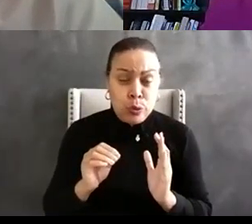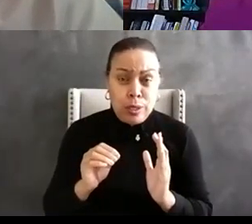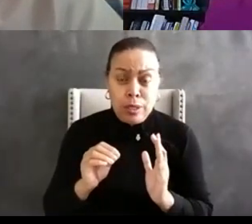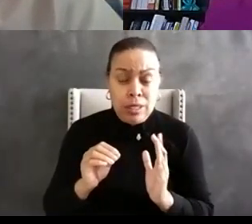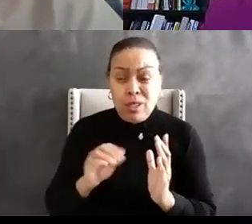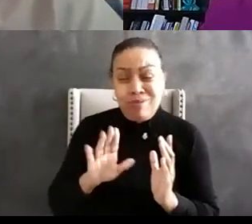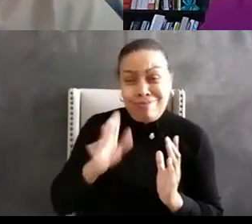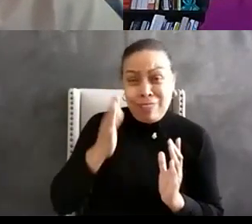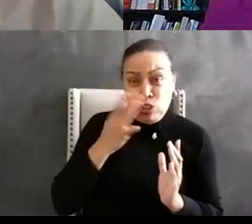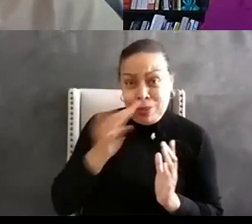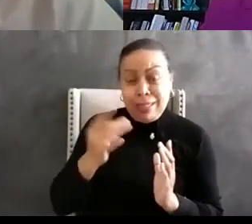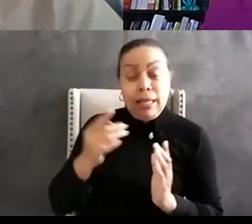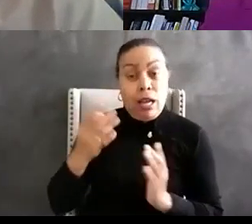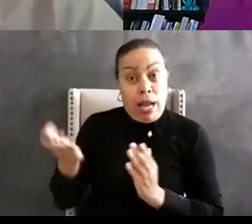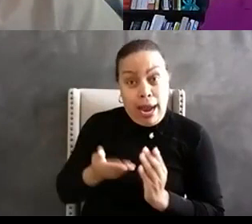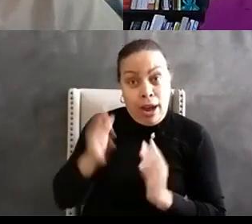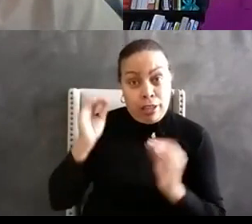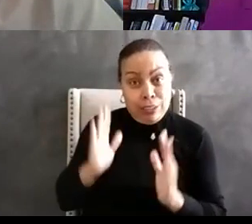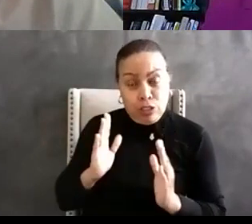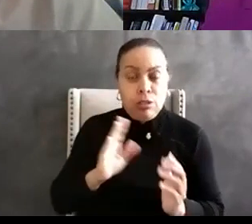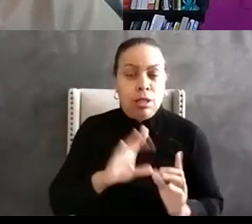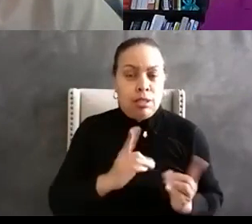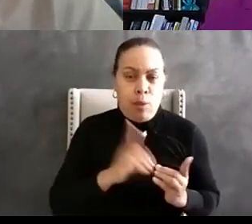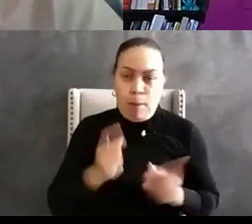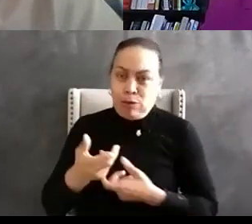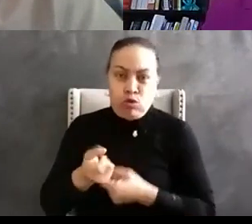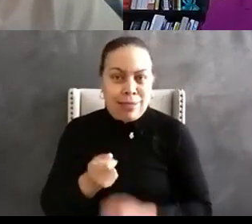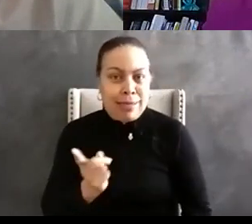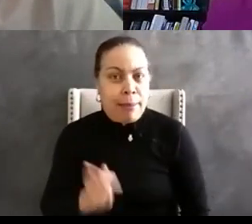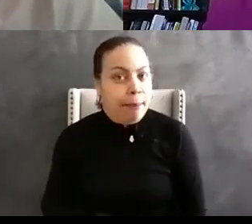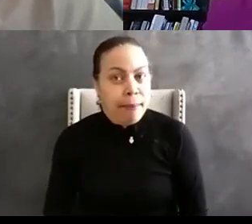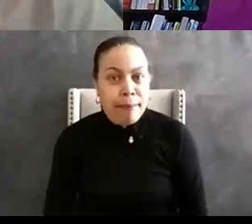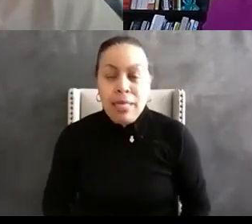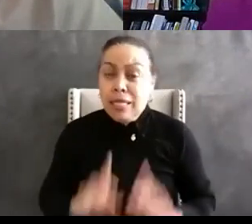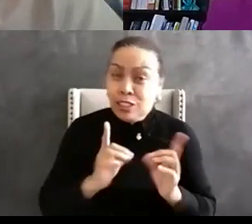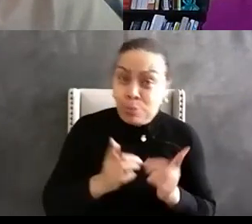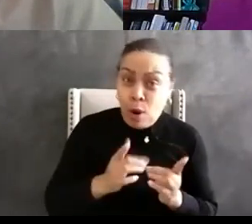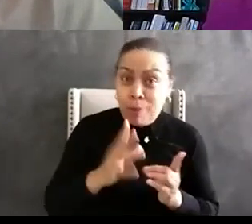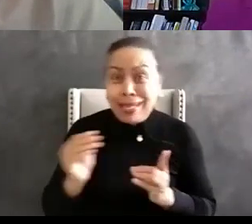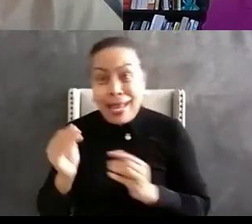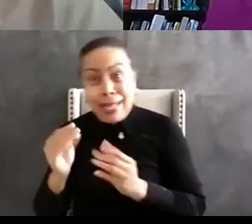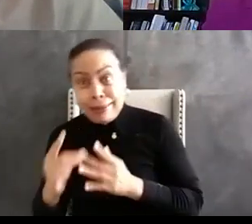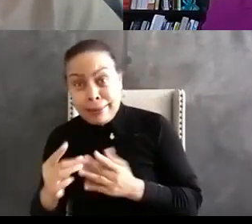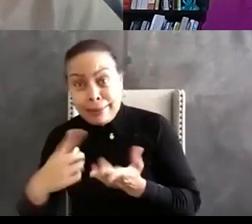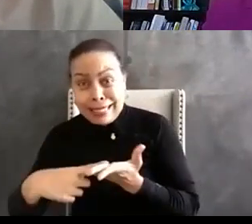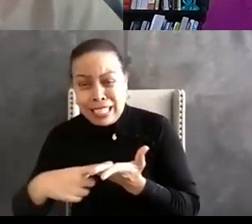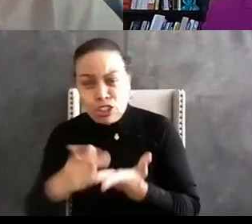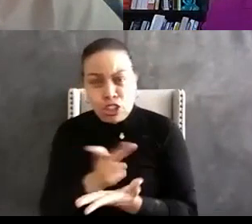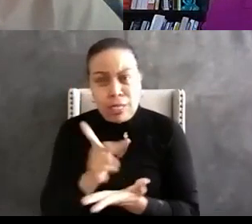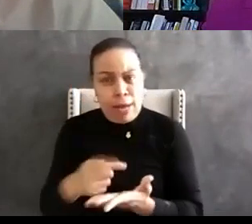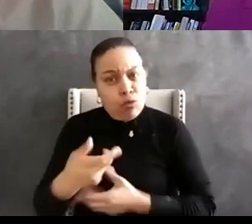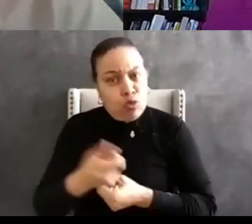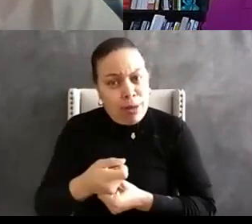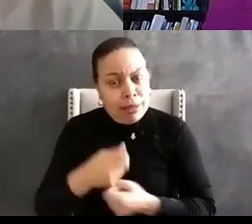just just between the facilitators and the department there has to be trust built there so that they trust uh we're not trying to